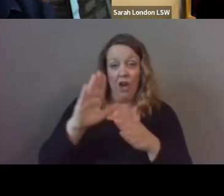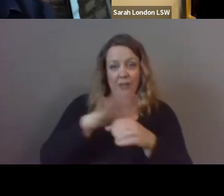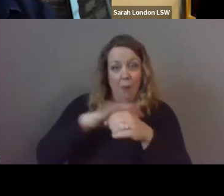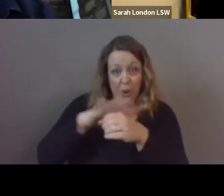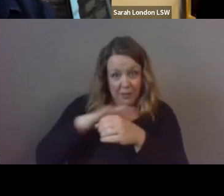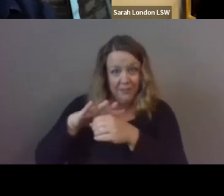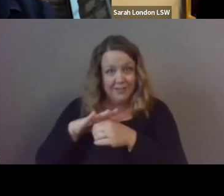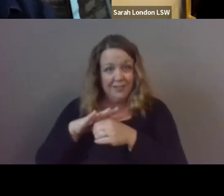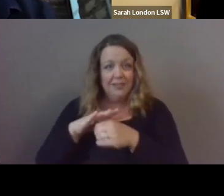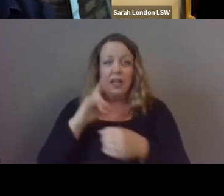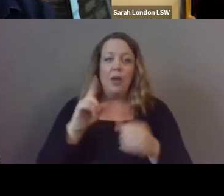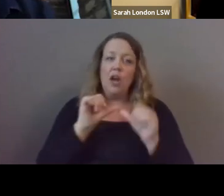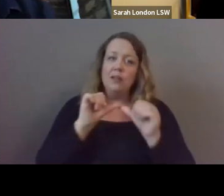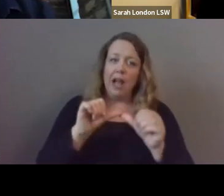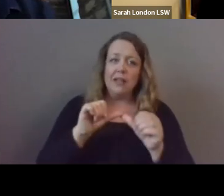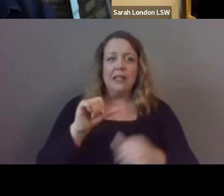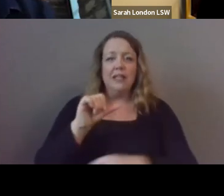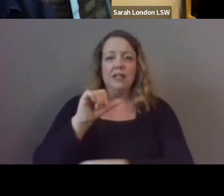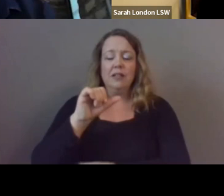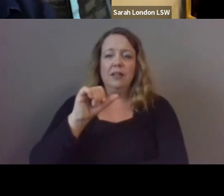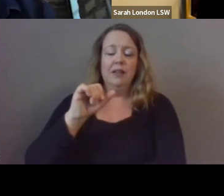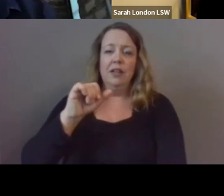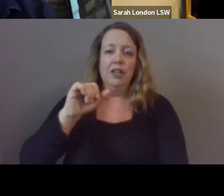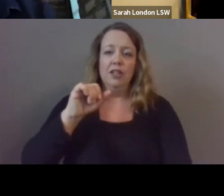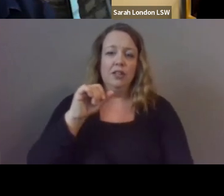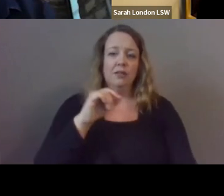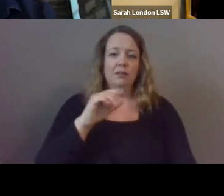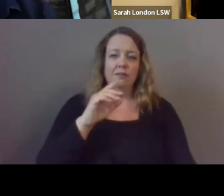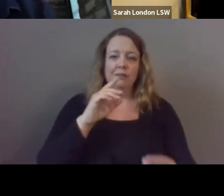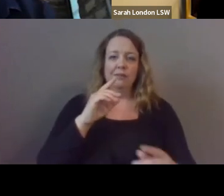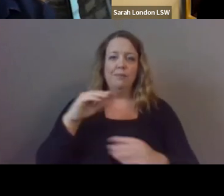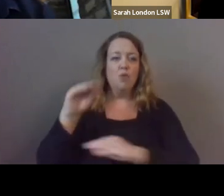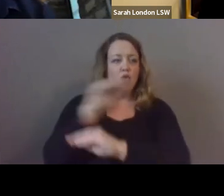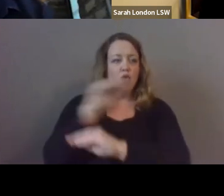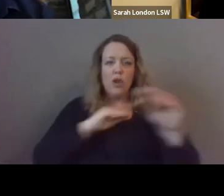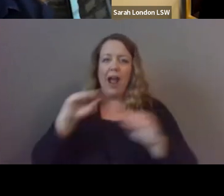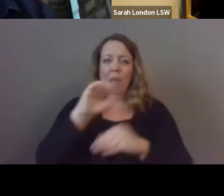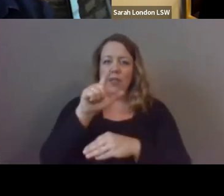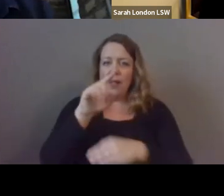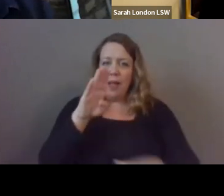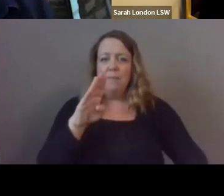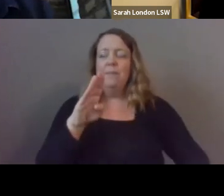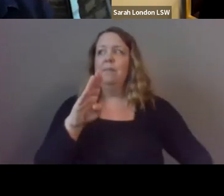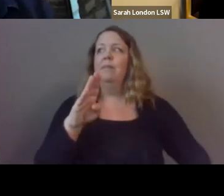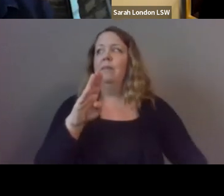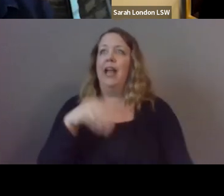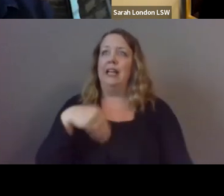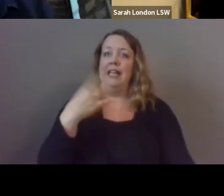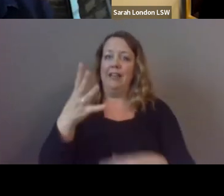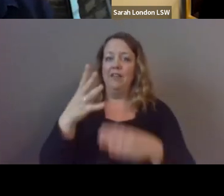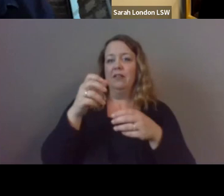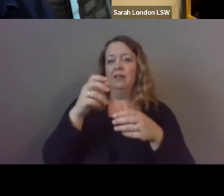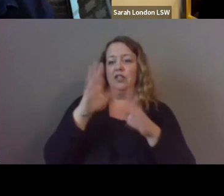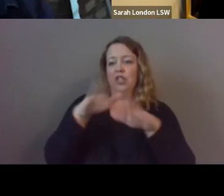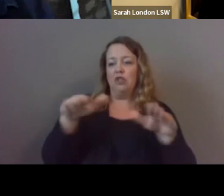and we're constantly moving throughout the clubhouse but really want to give those kids the opportunity to lead and to follow how